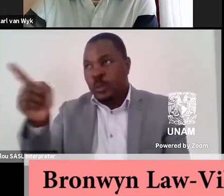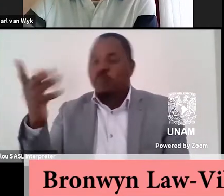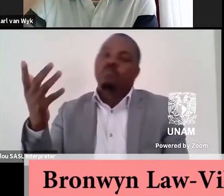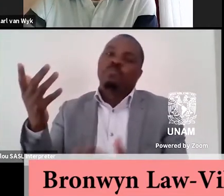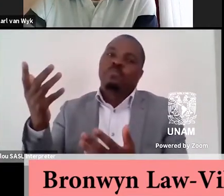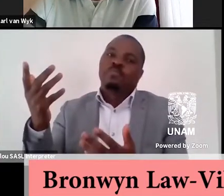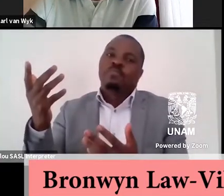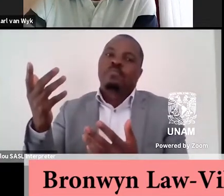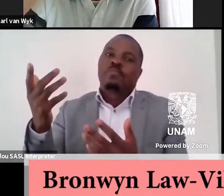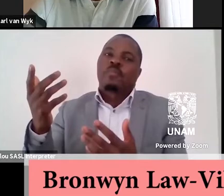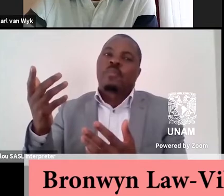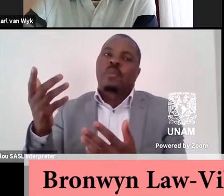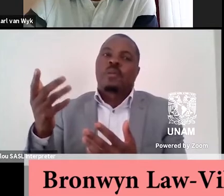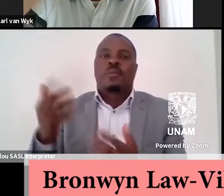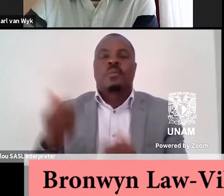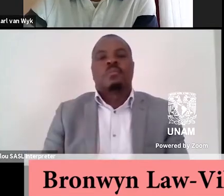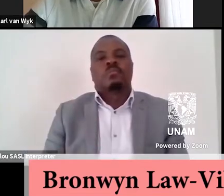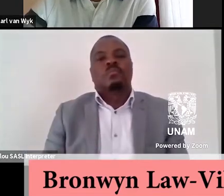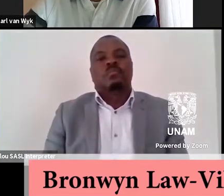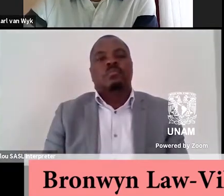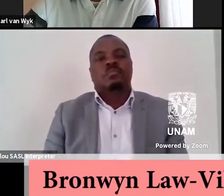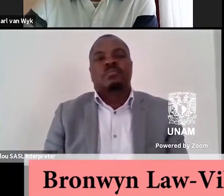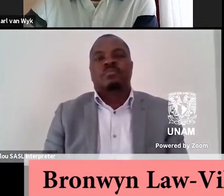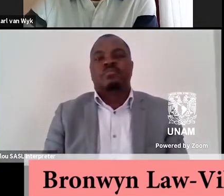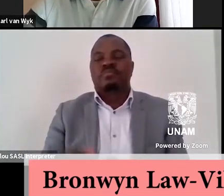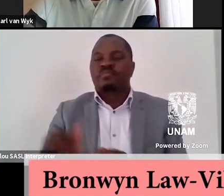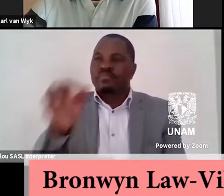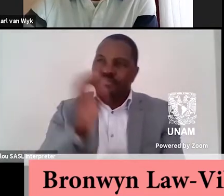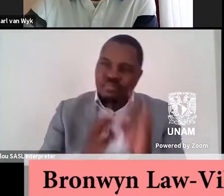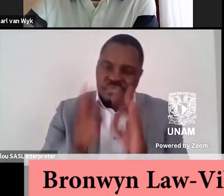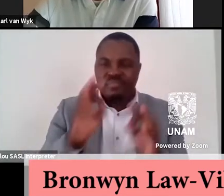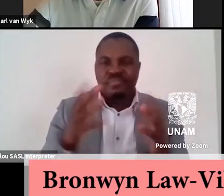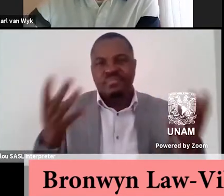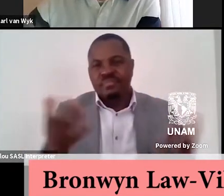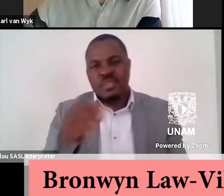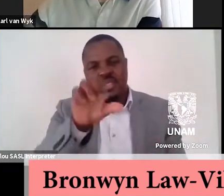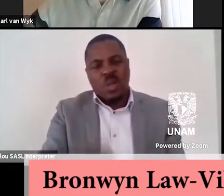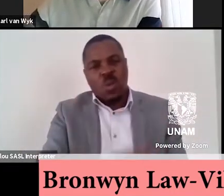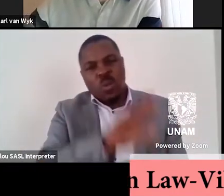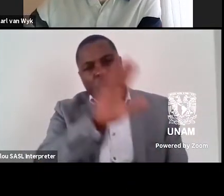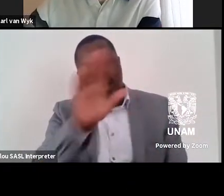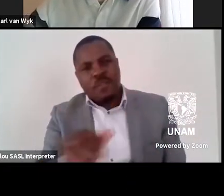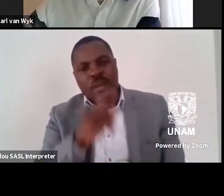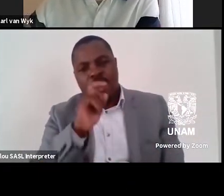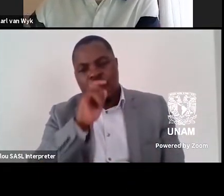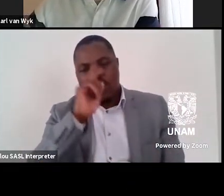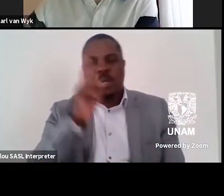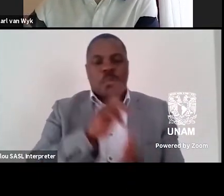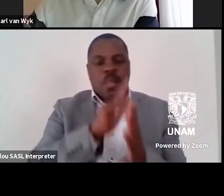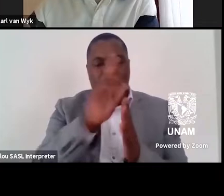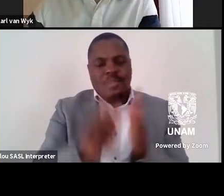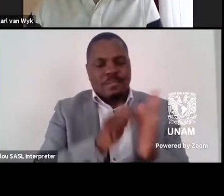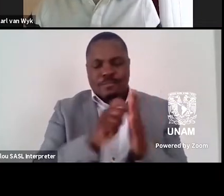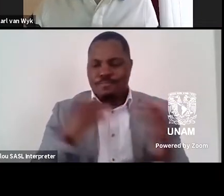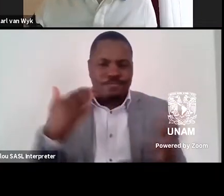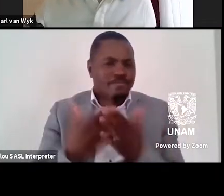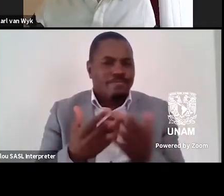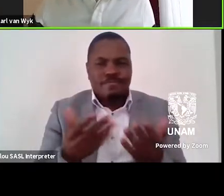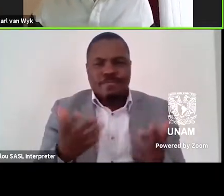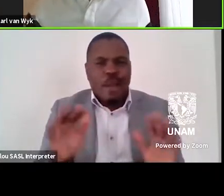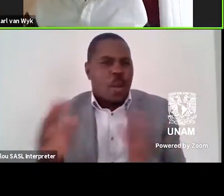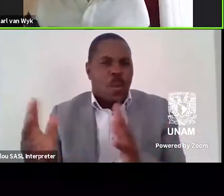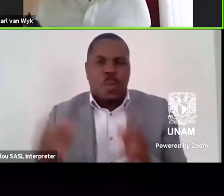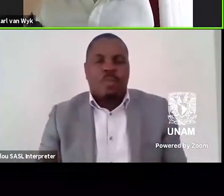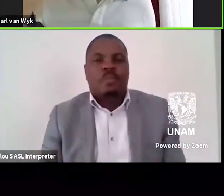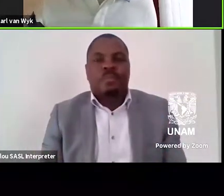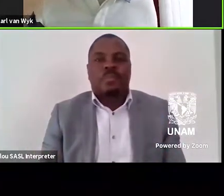the state of play in South African contemporary literature. Karl, over to you. Karl